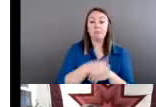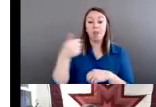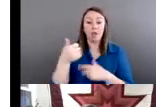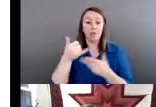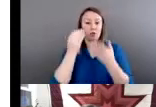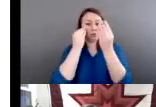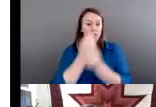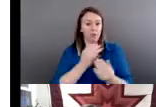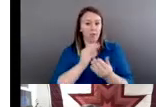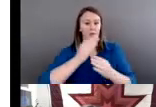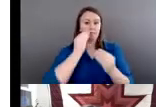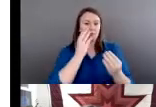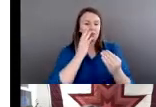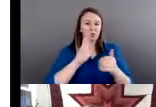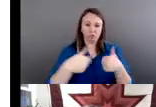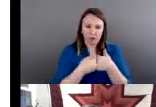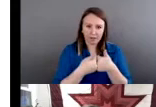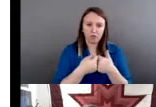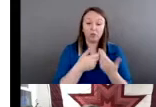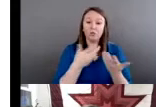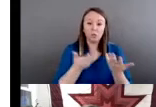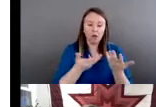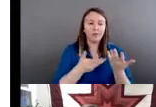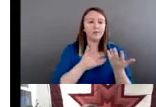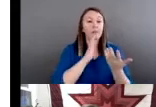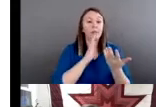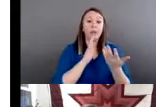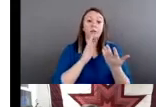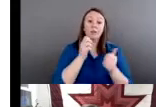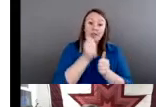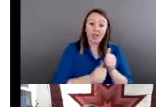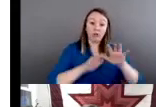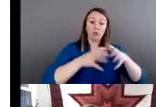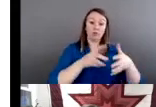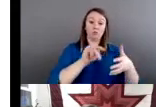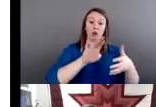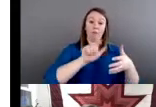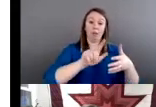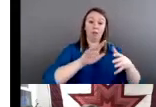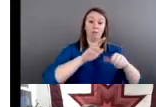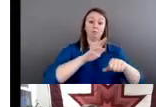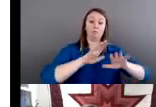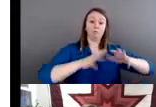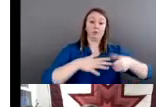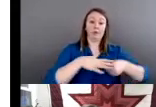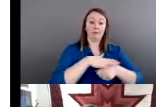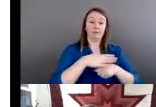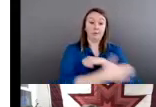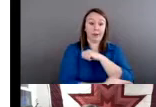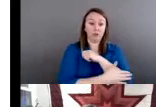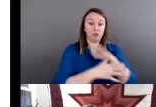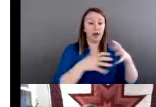every single tribal nation and there are over 570 federally recognized tribes in the United